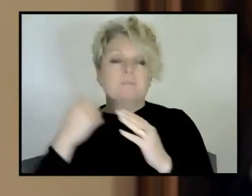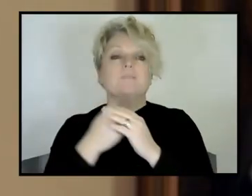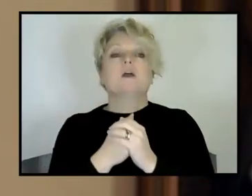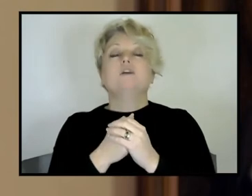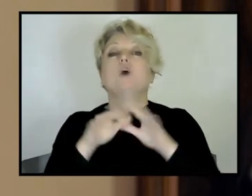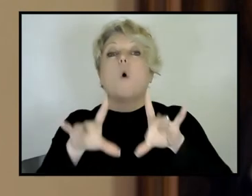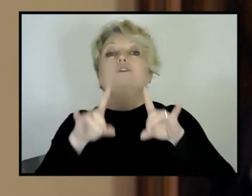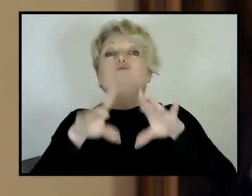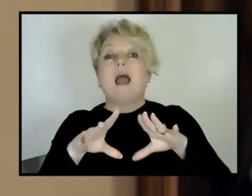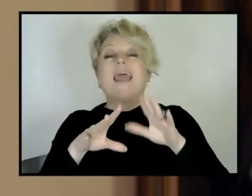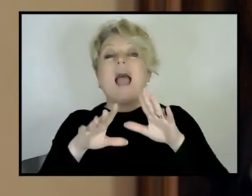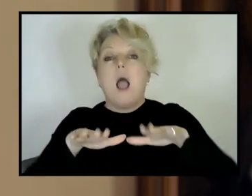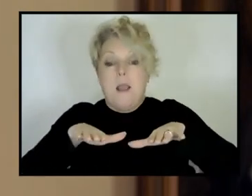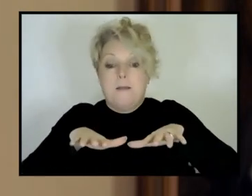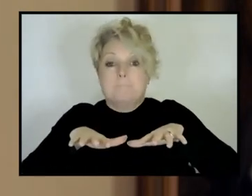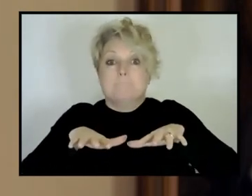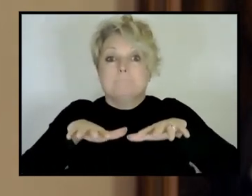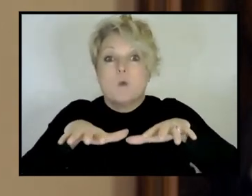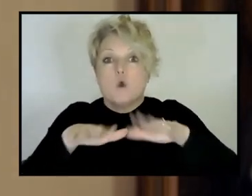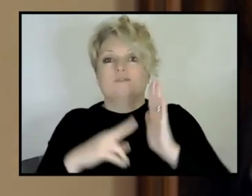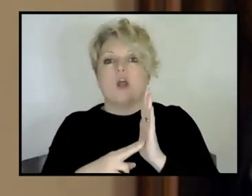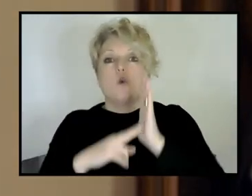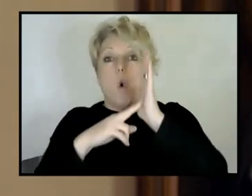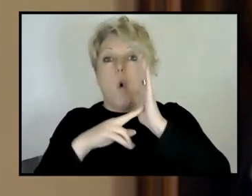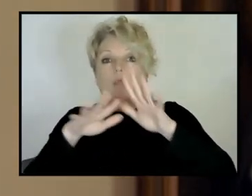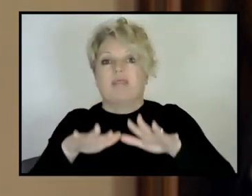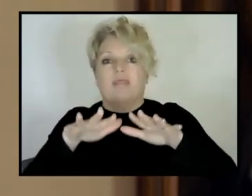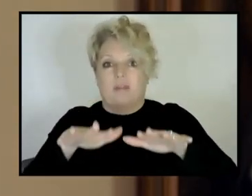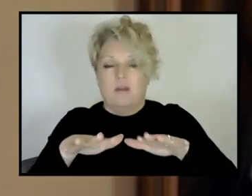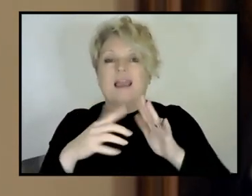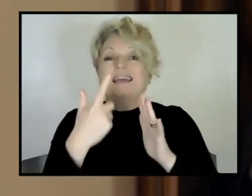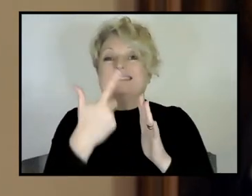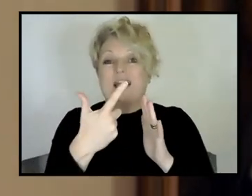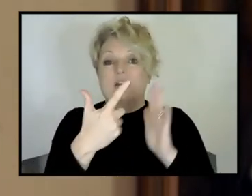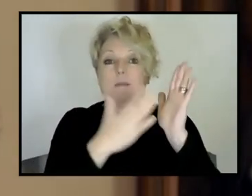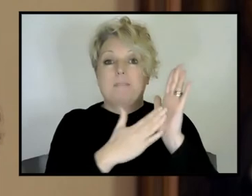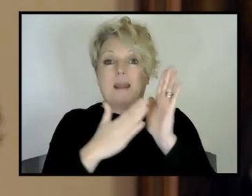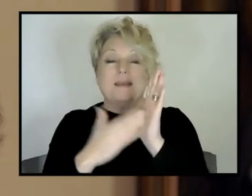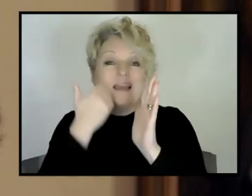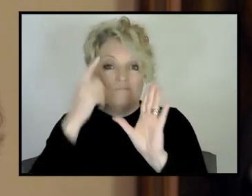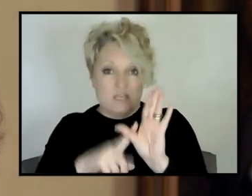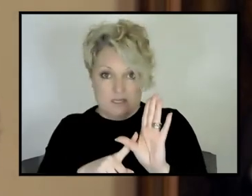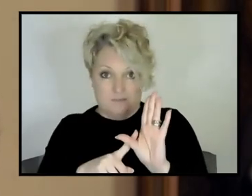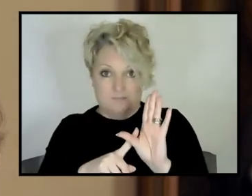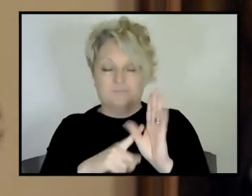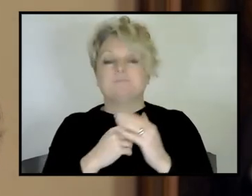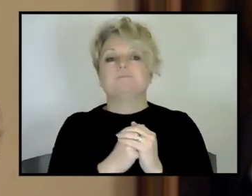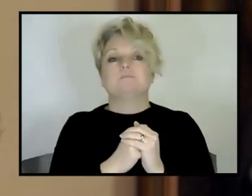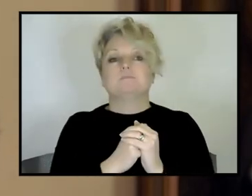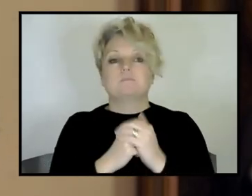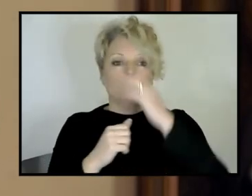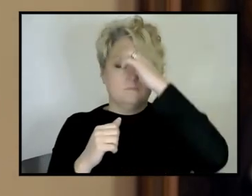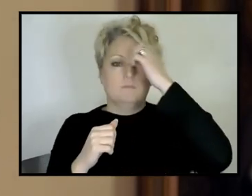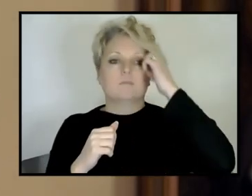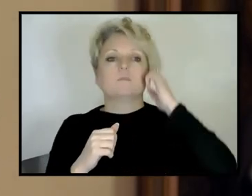centimetres a year. That's the rate that the crustal plates moving. But the, the Western District, um,